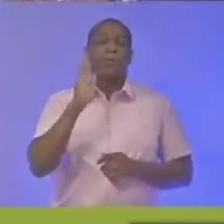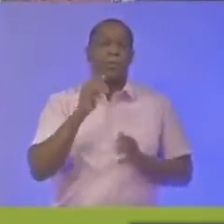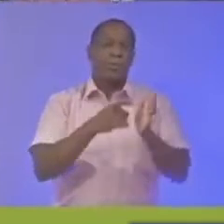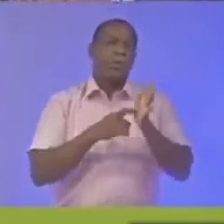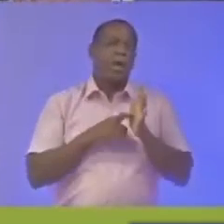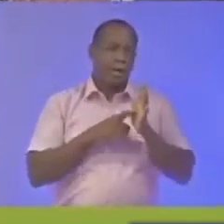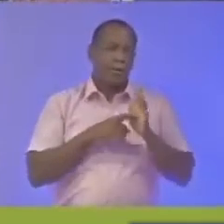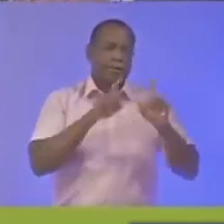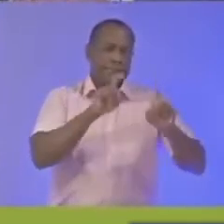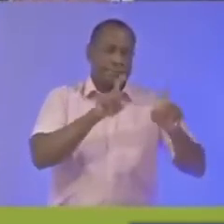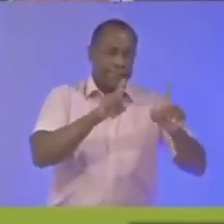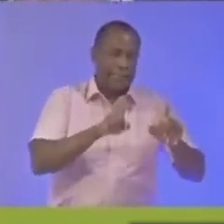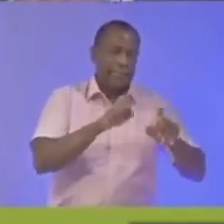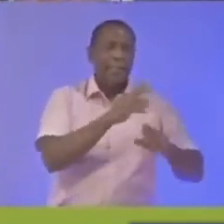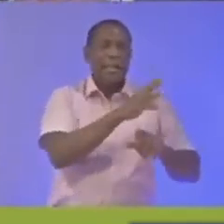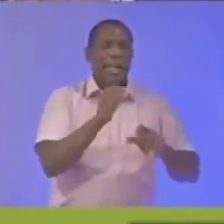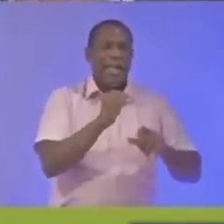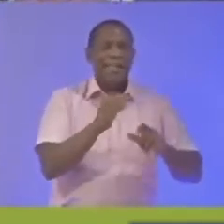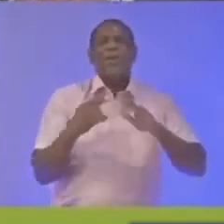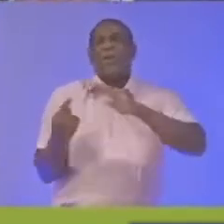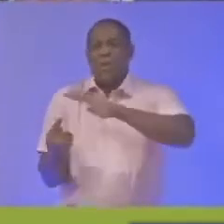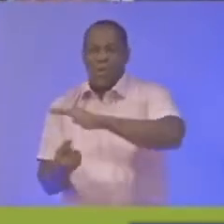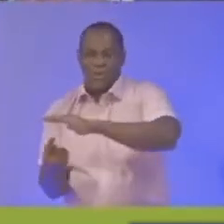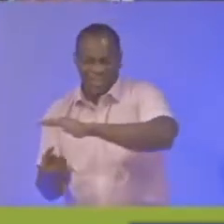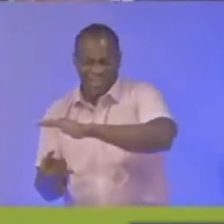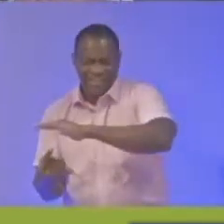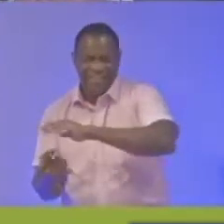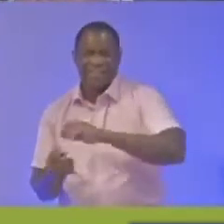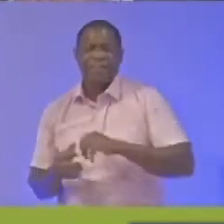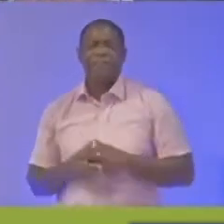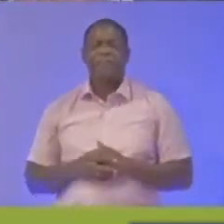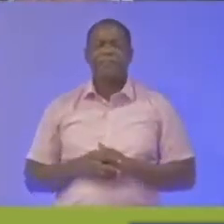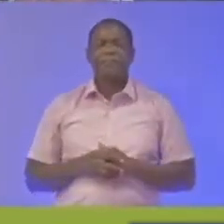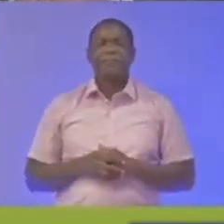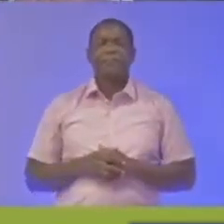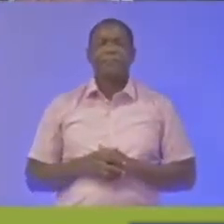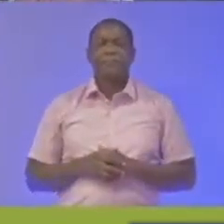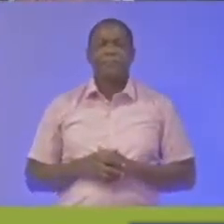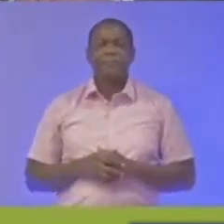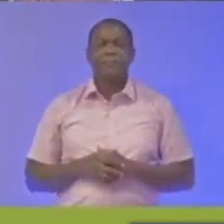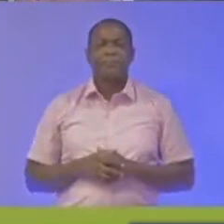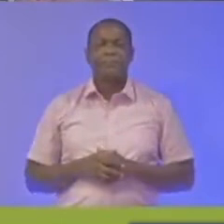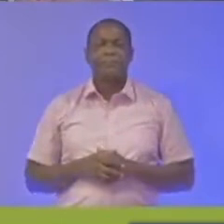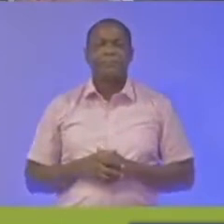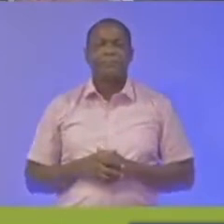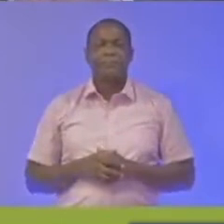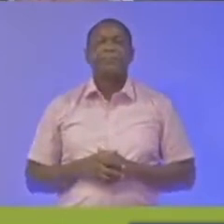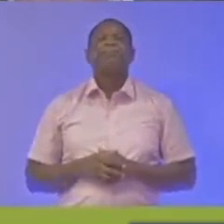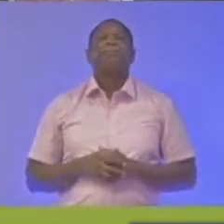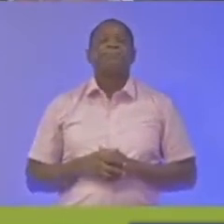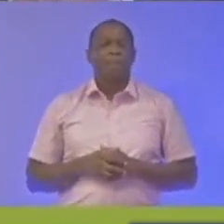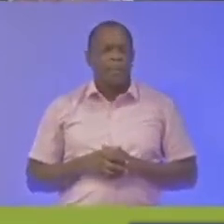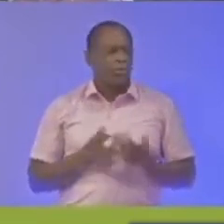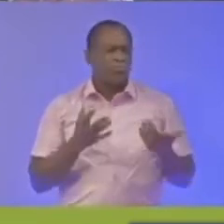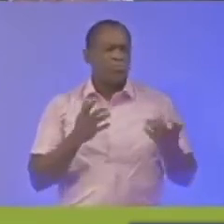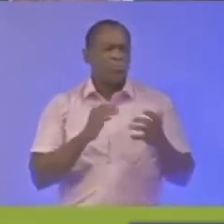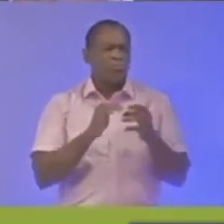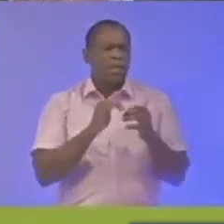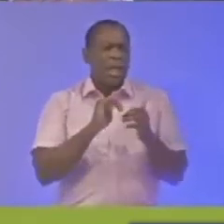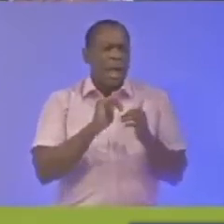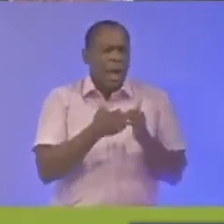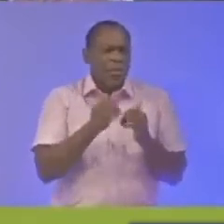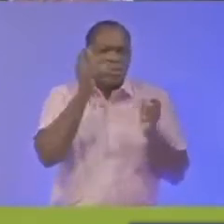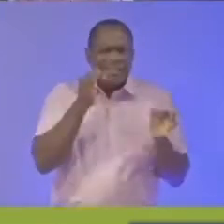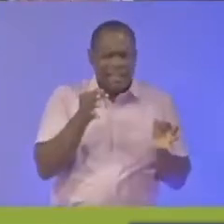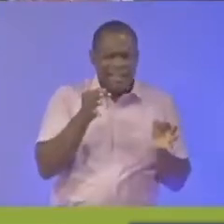so what has changed is the discharge criteria for home isolation and for isolation in general and we broke it down